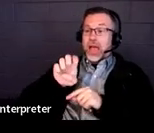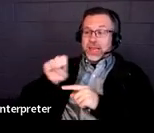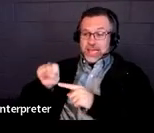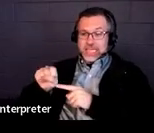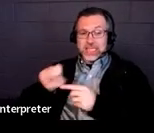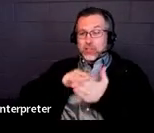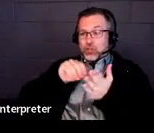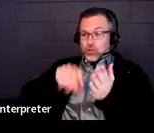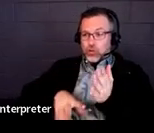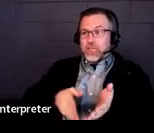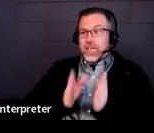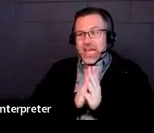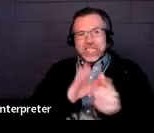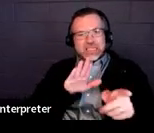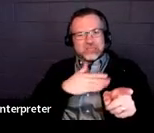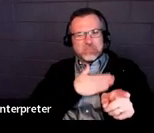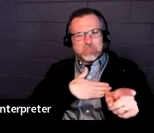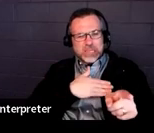little piece of information.